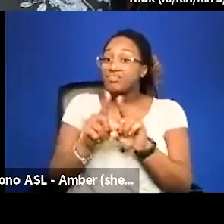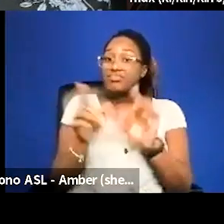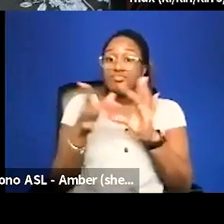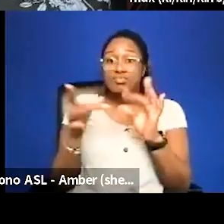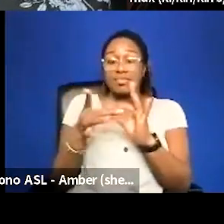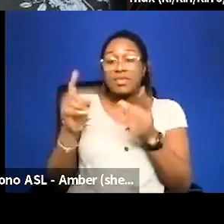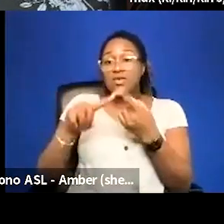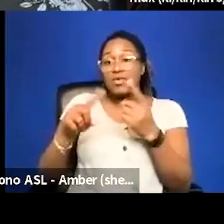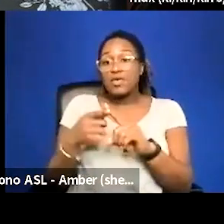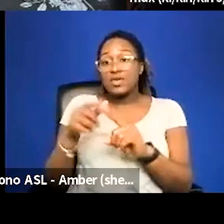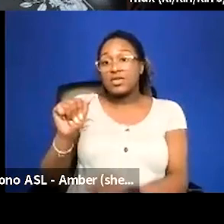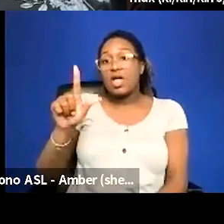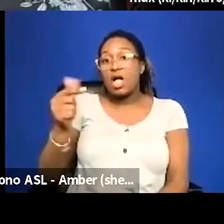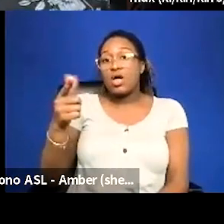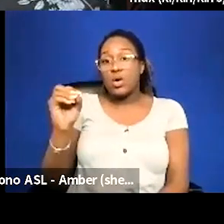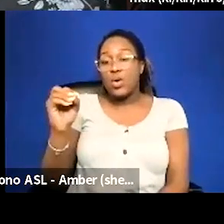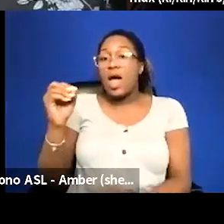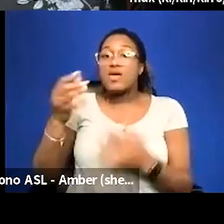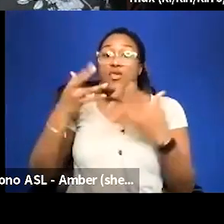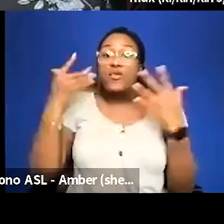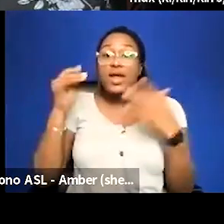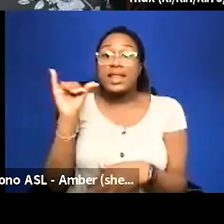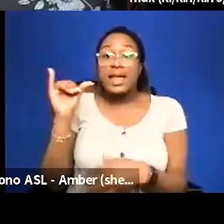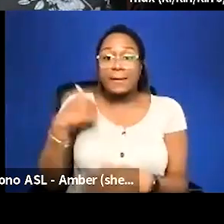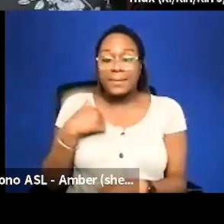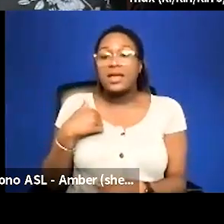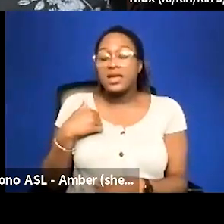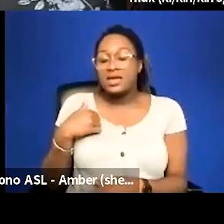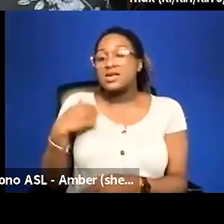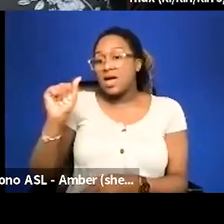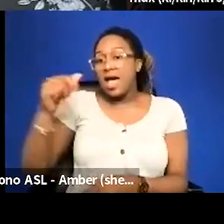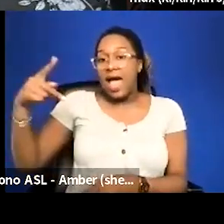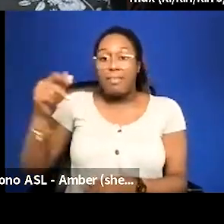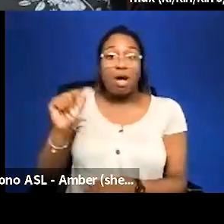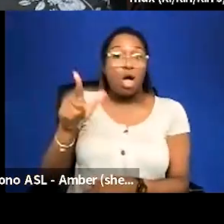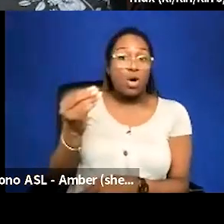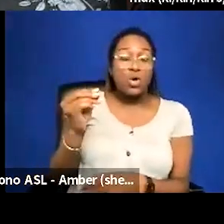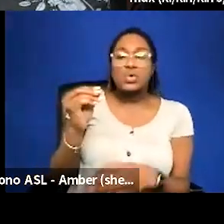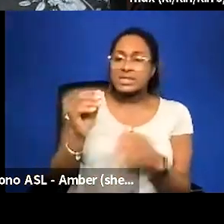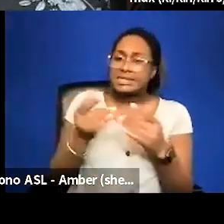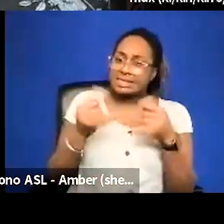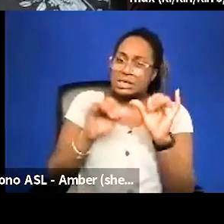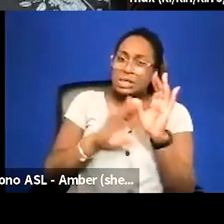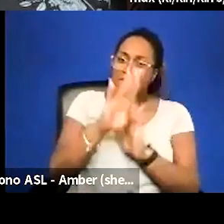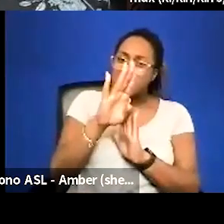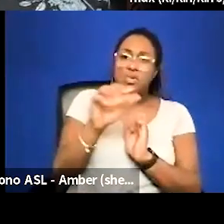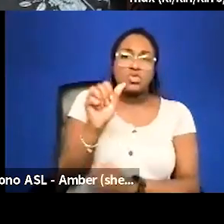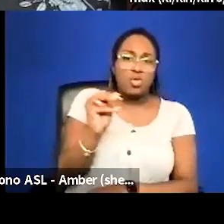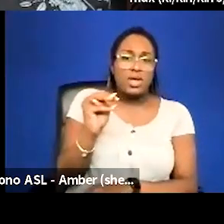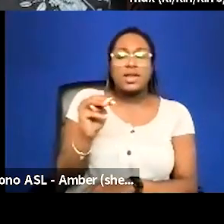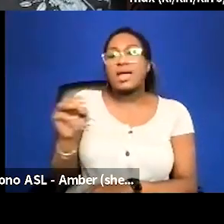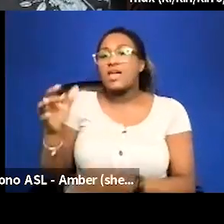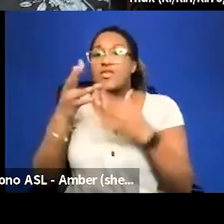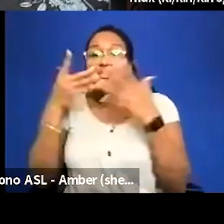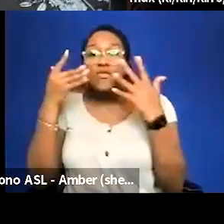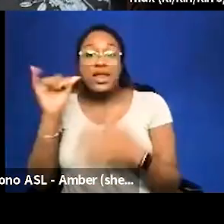our friends at all go and friendly like me which are two apps all goes still in development but they're doing lots of great stuff on their social media channels and friendly like